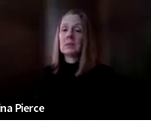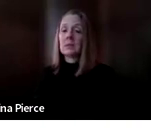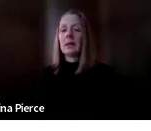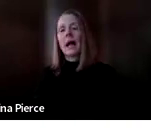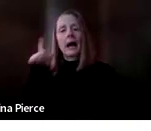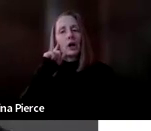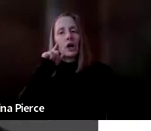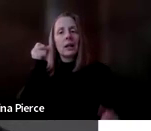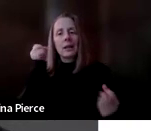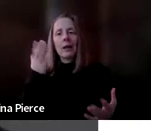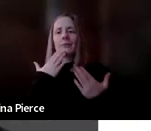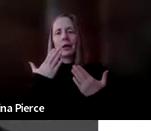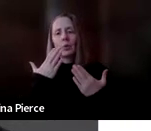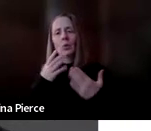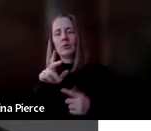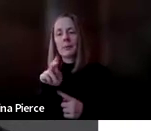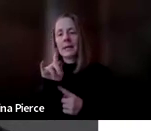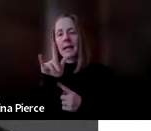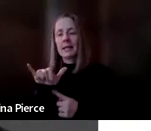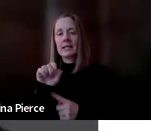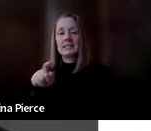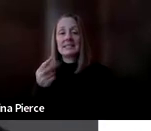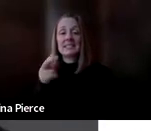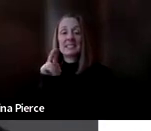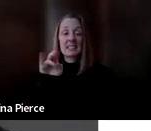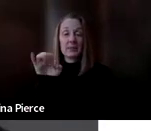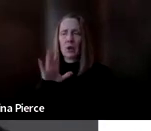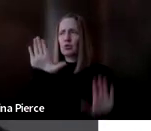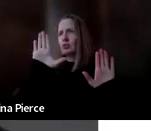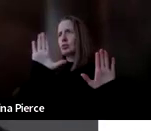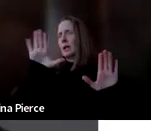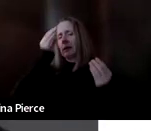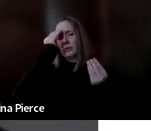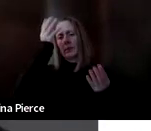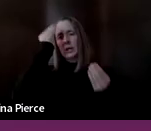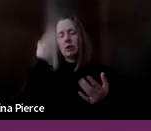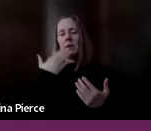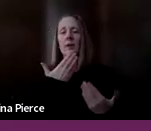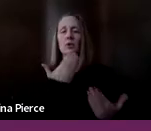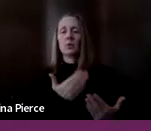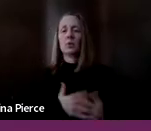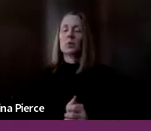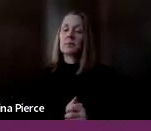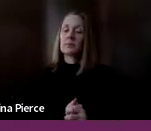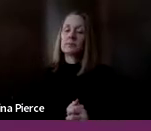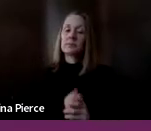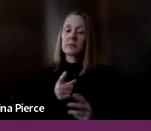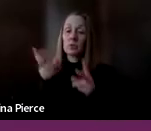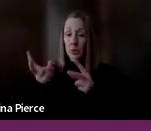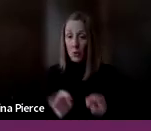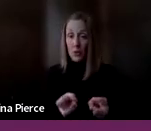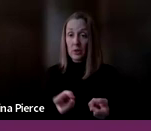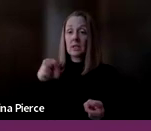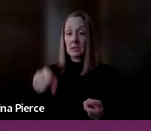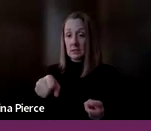thank you from kelly uh stephanie says so much great information thank you caitlin uh this presentation was recorded yes can